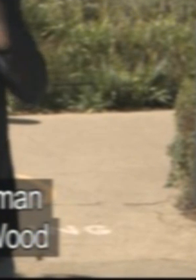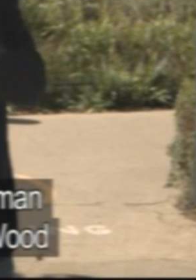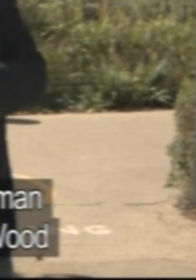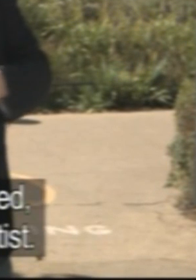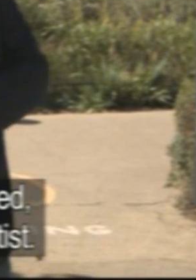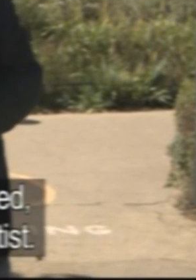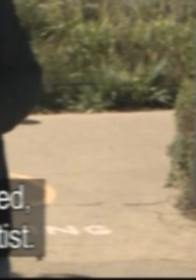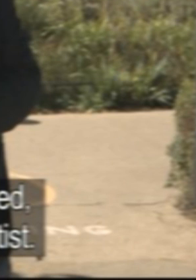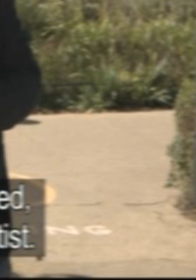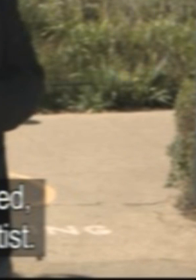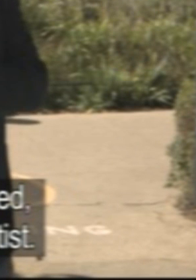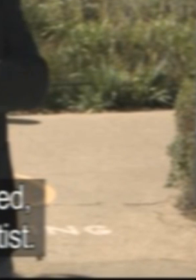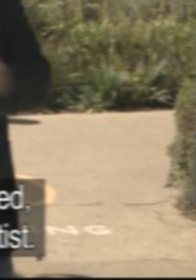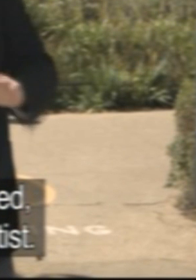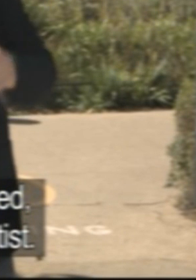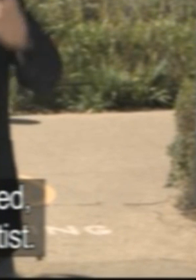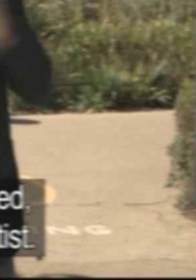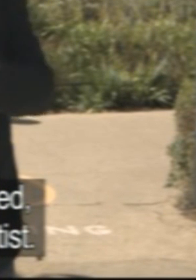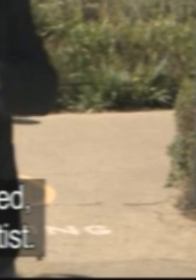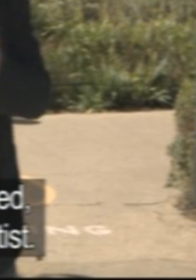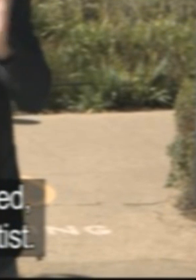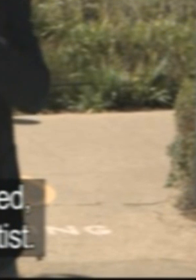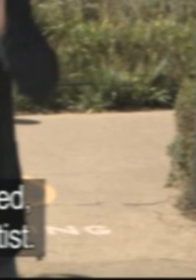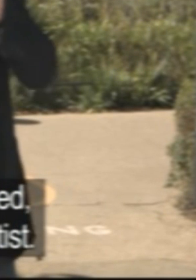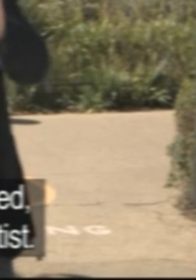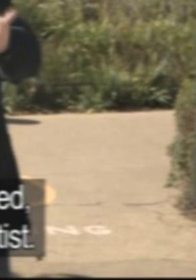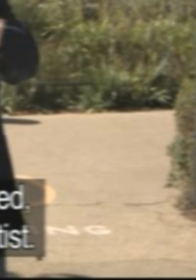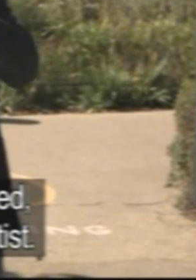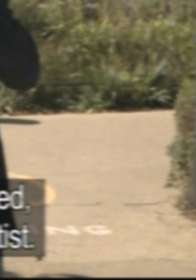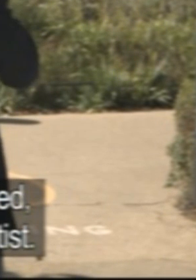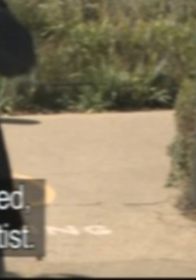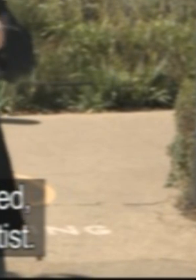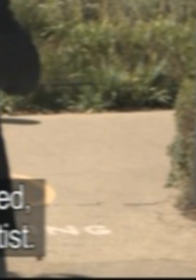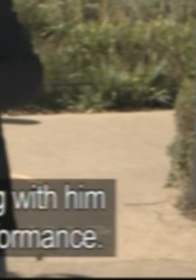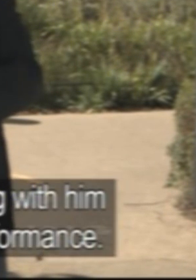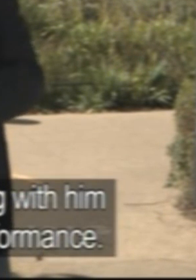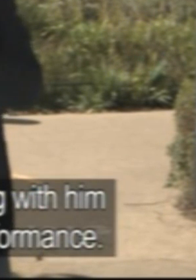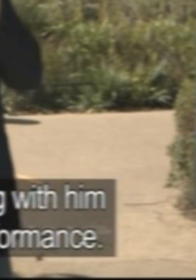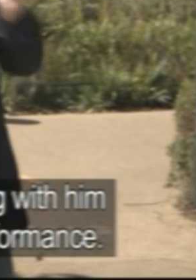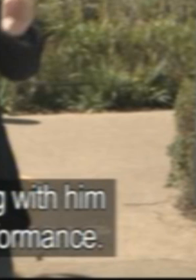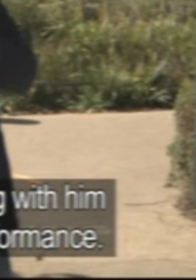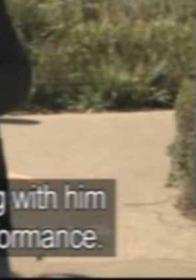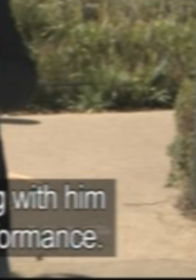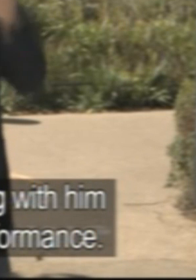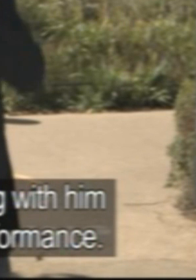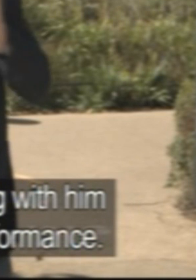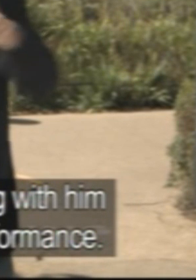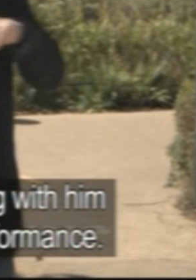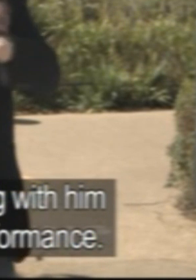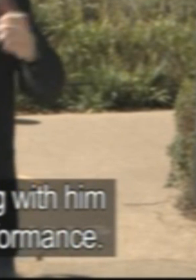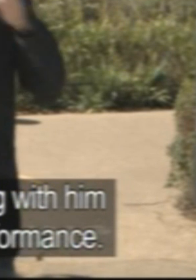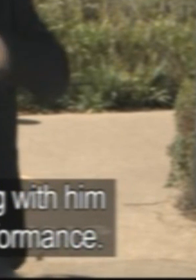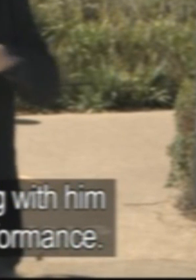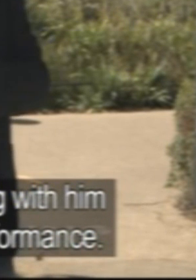who is a talented comedy hypnotist. We spent the evening with him and